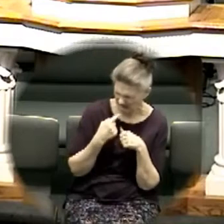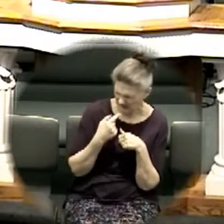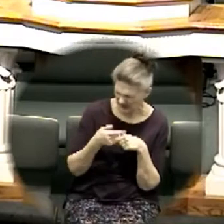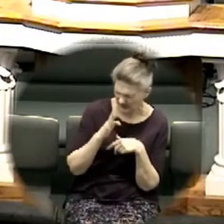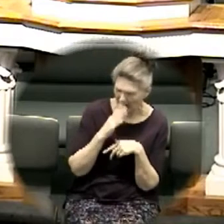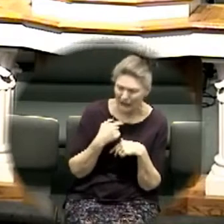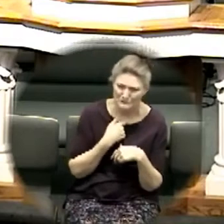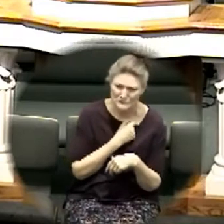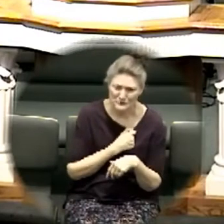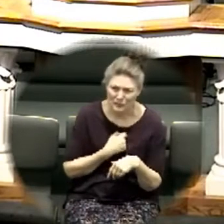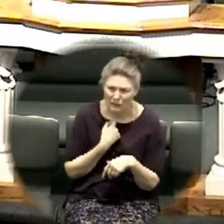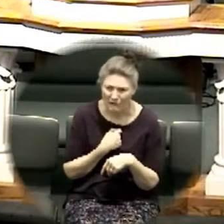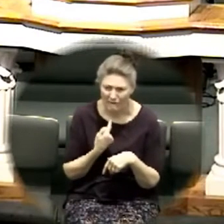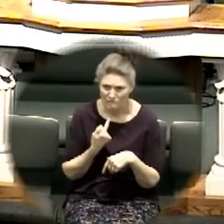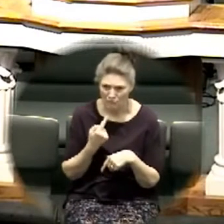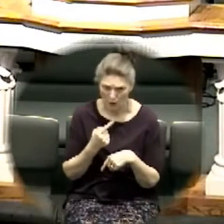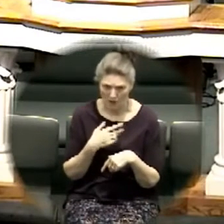sins